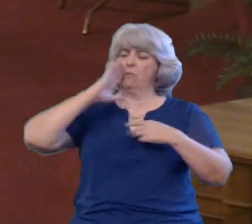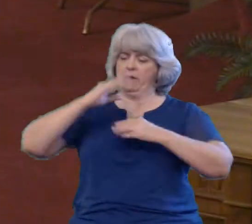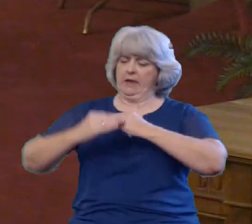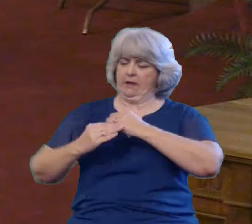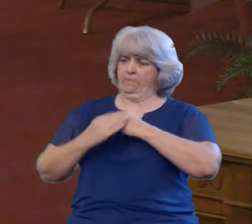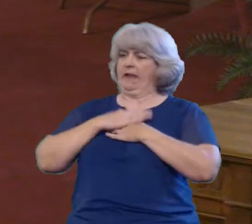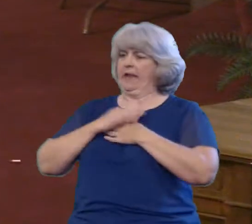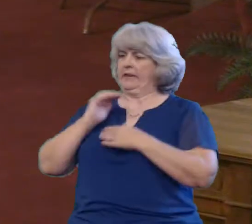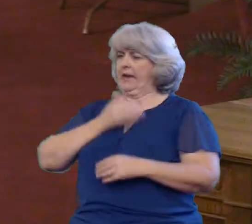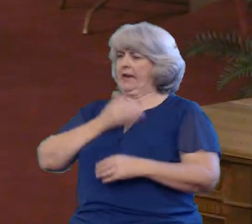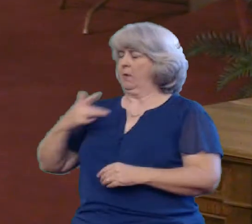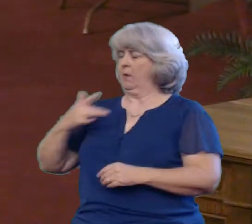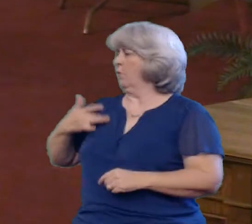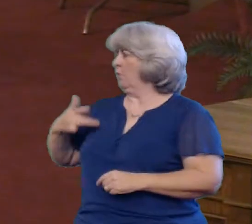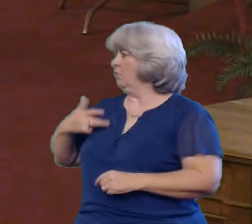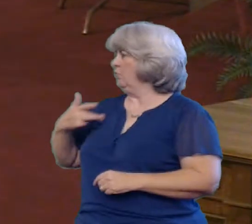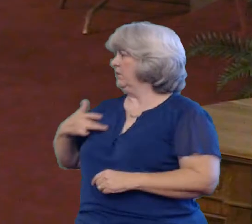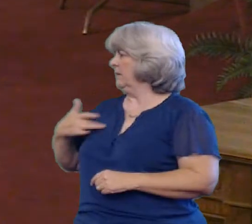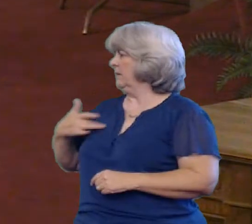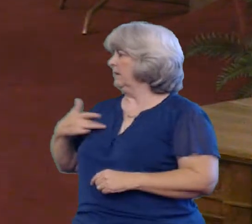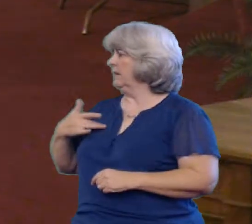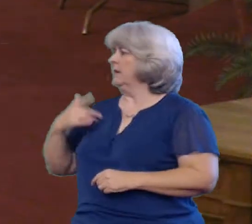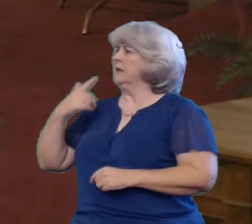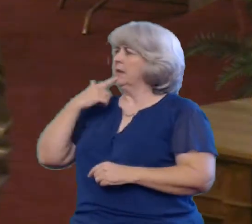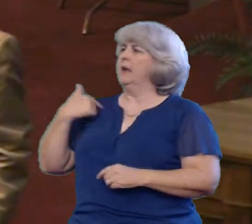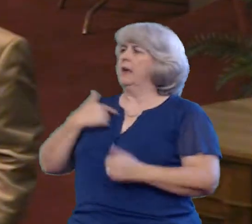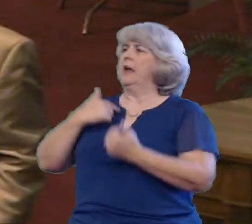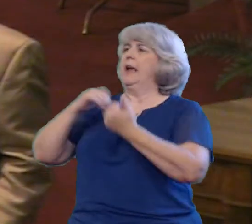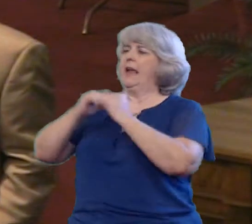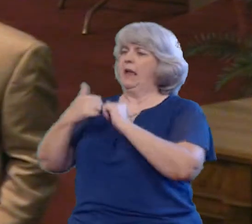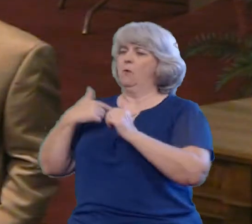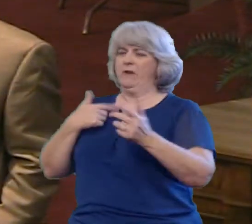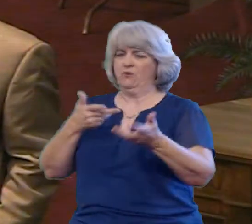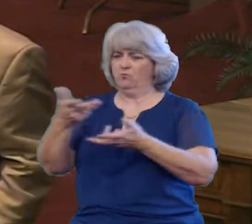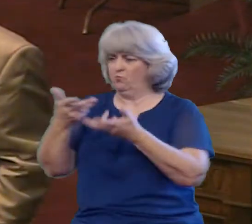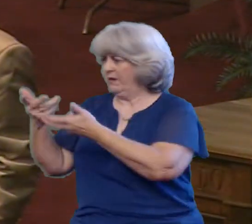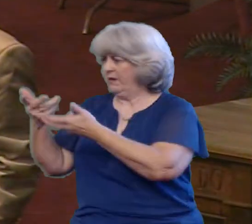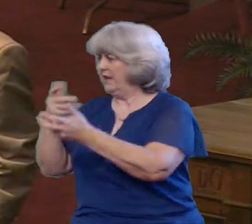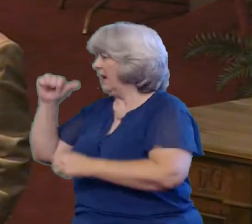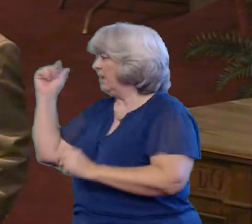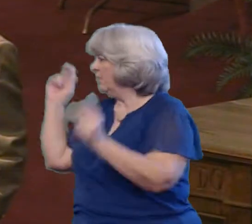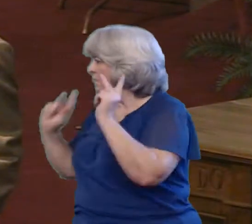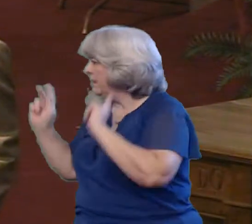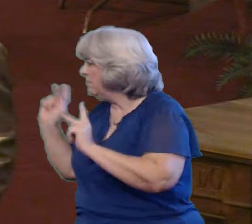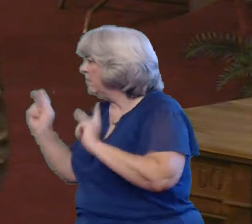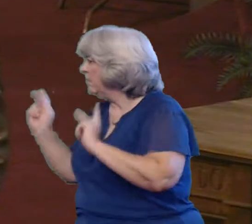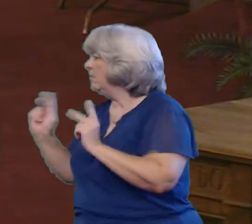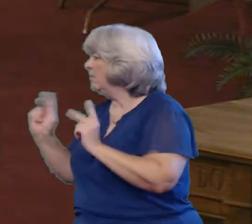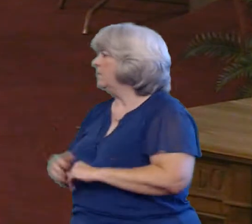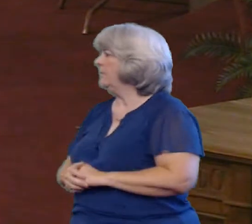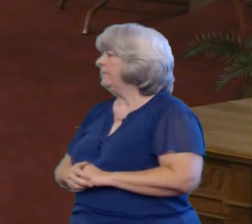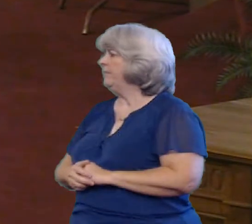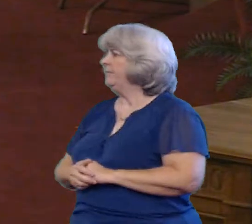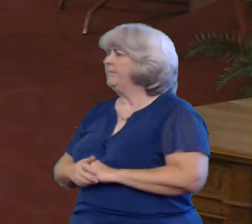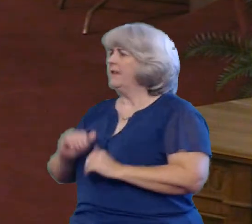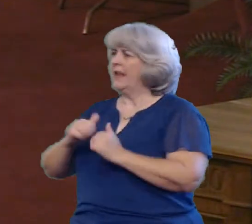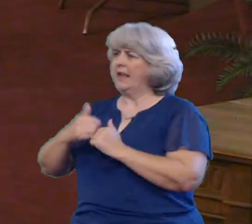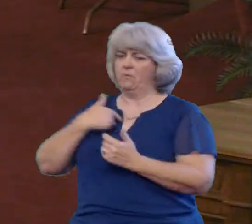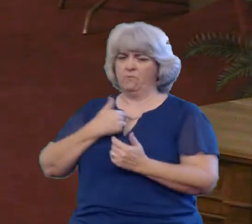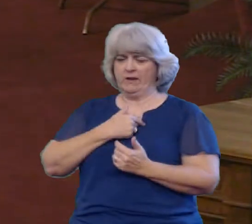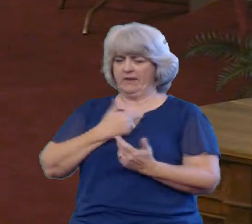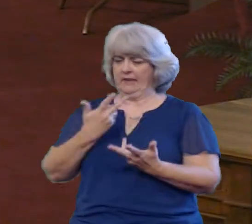it impacts and dictates how we treat others What we take home how we interact with our families